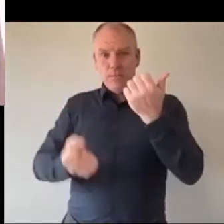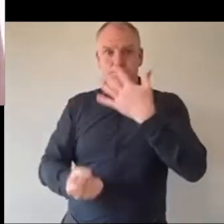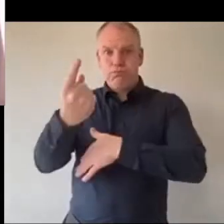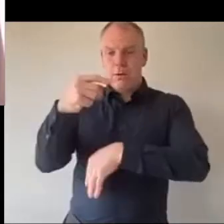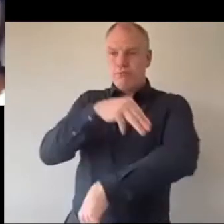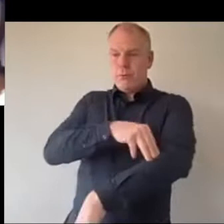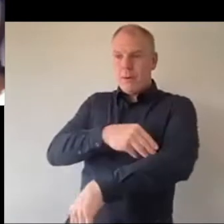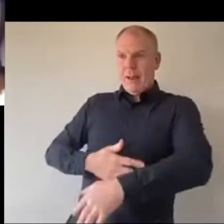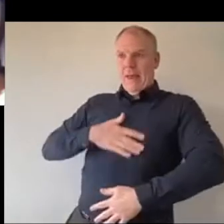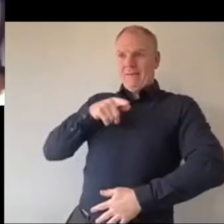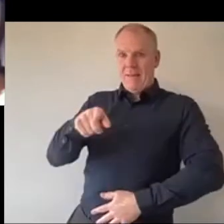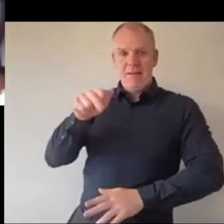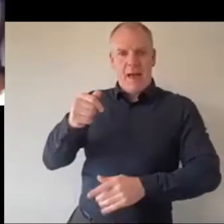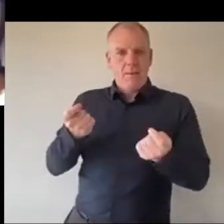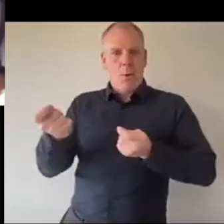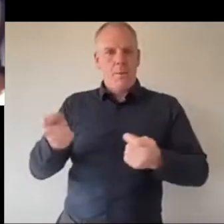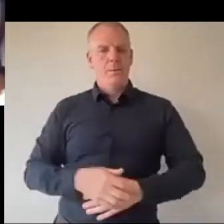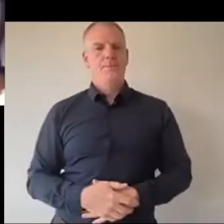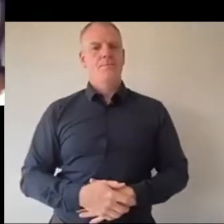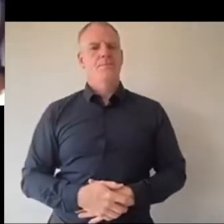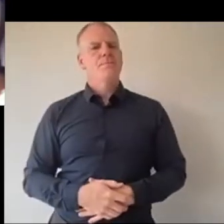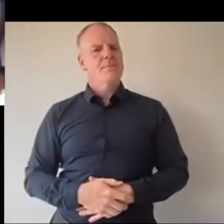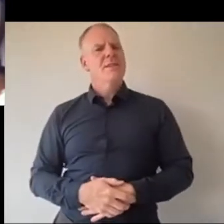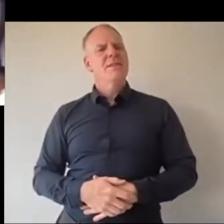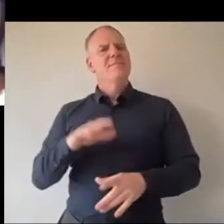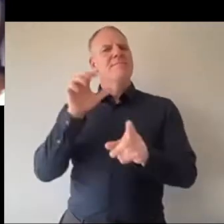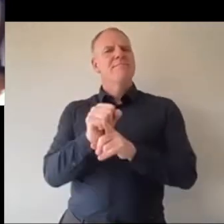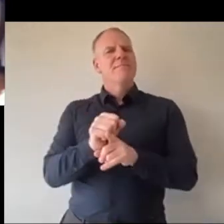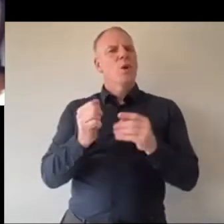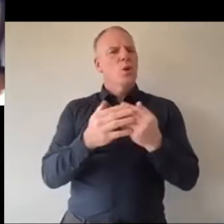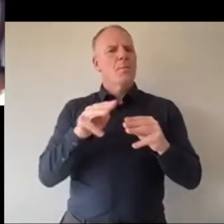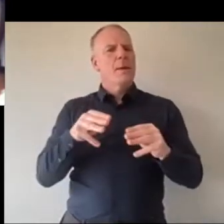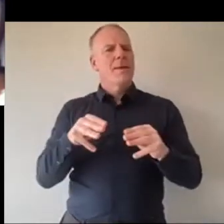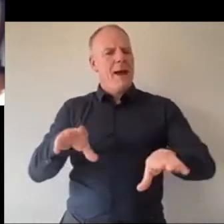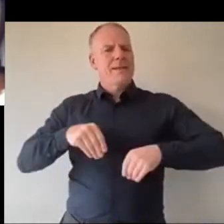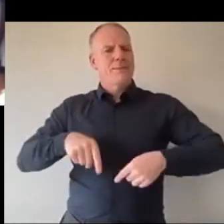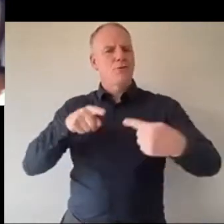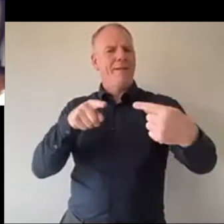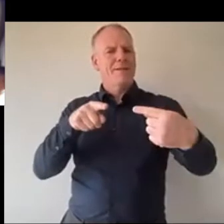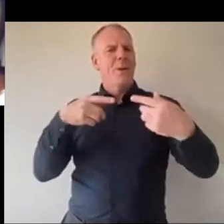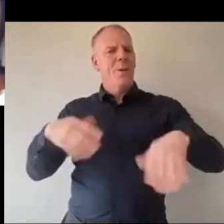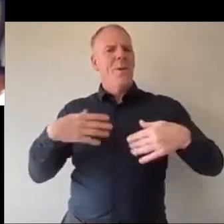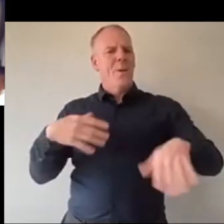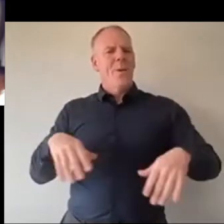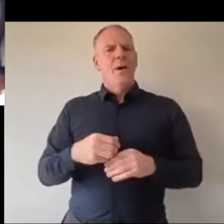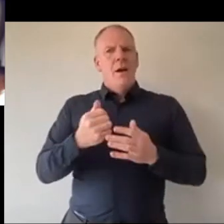to be honest, I've noticed a lot of young people rise to the challenge as well like there's been so many that I've